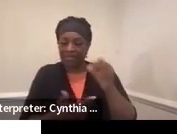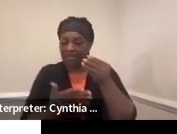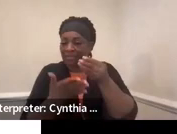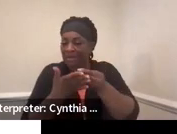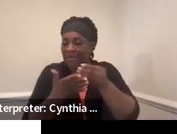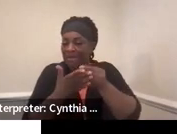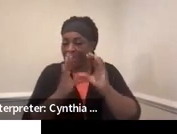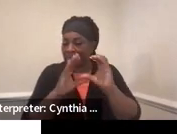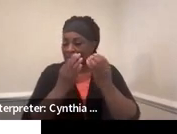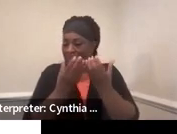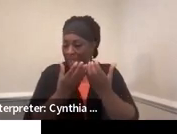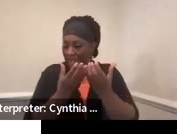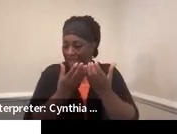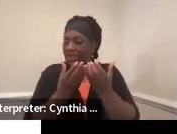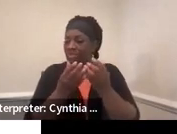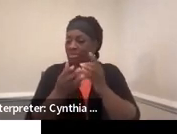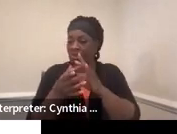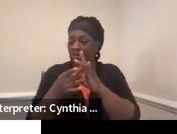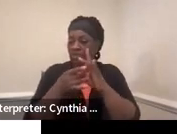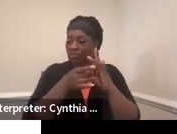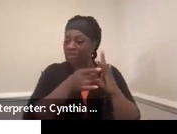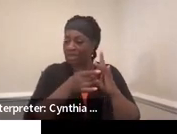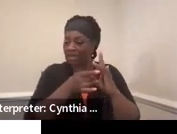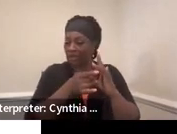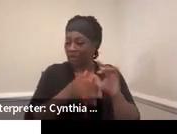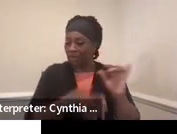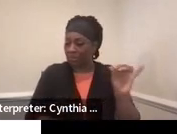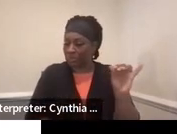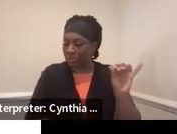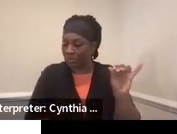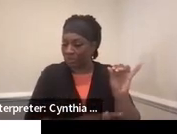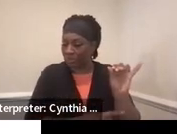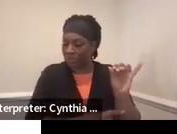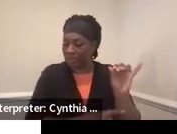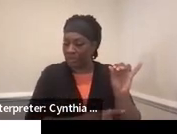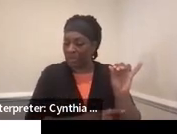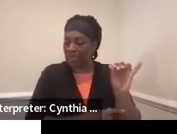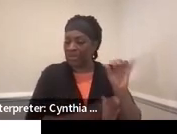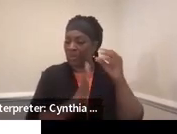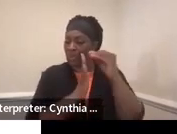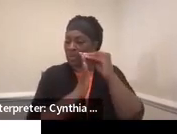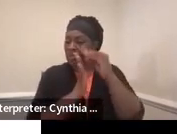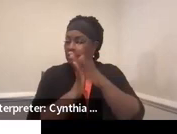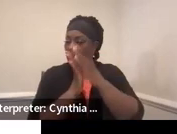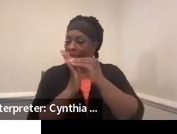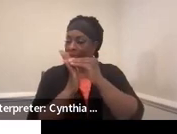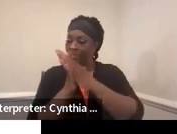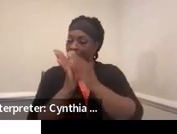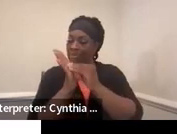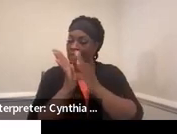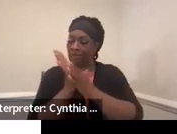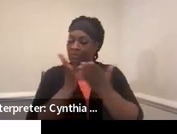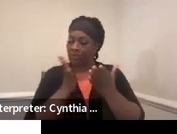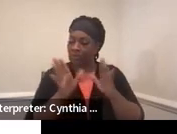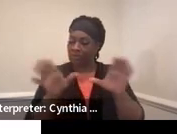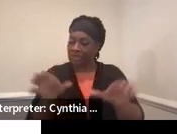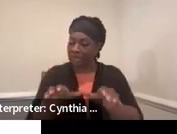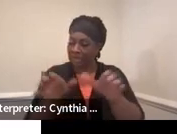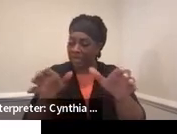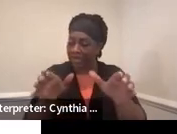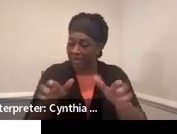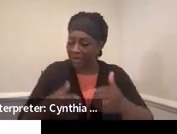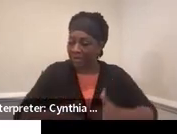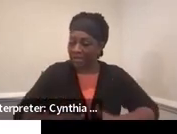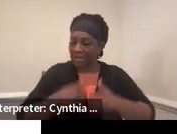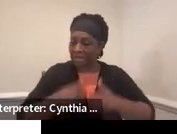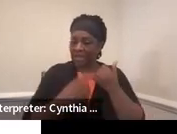that's transition related as well. So we're documenting the service and activities that occur during the life of the